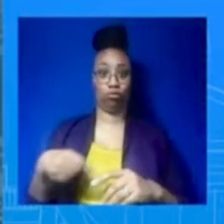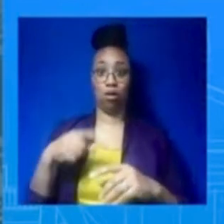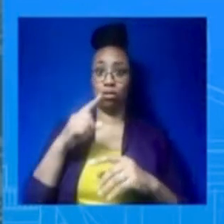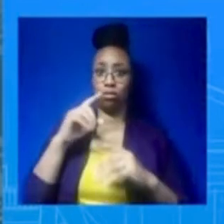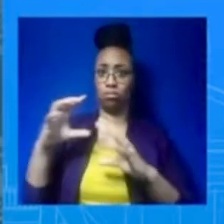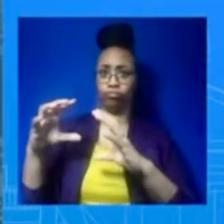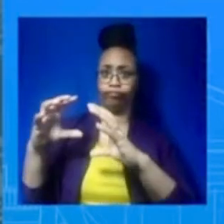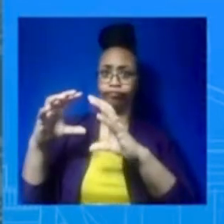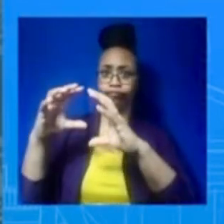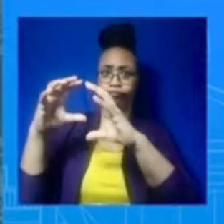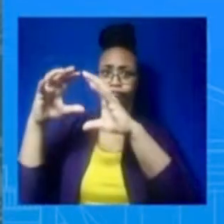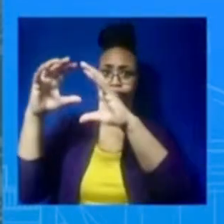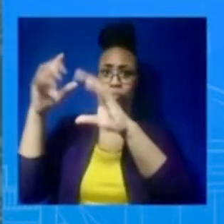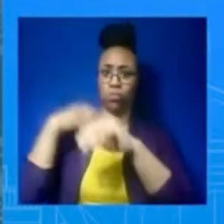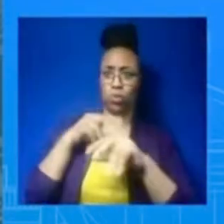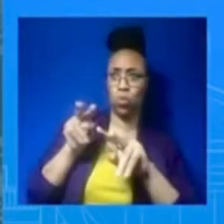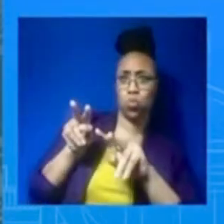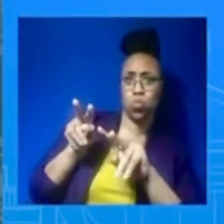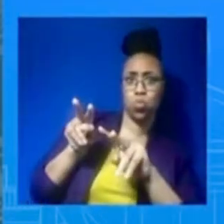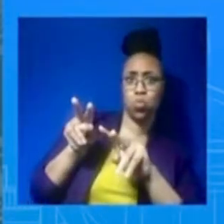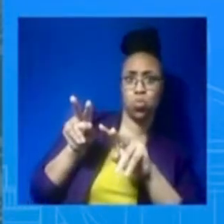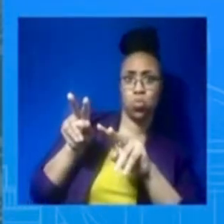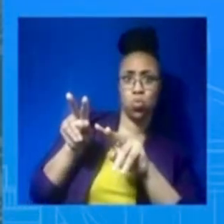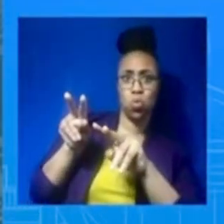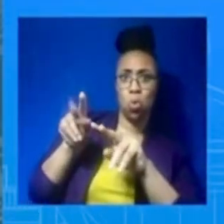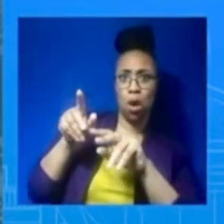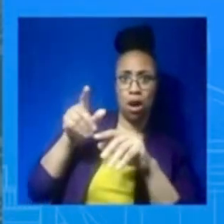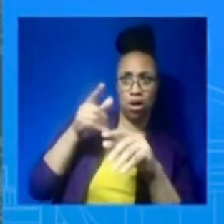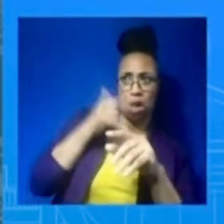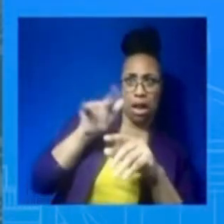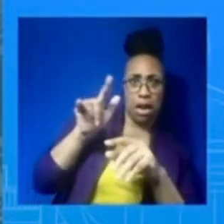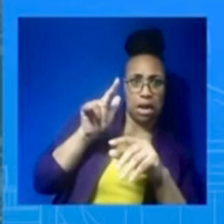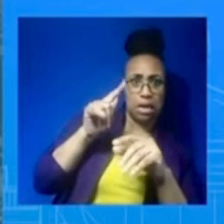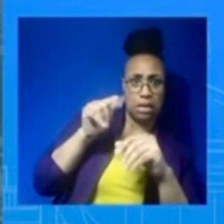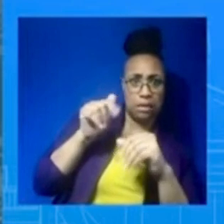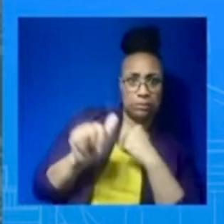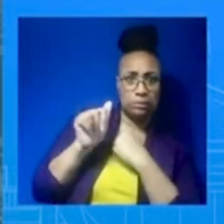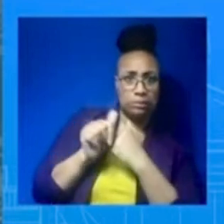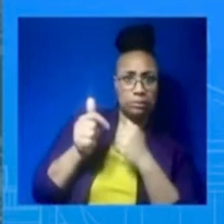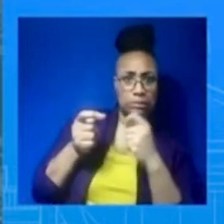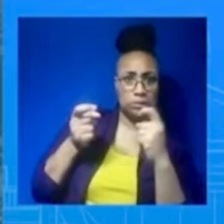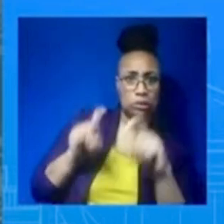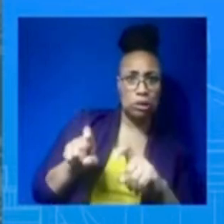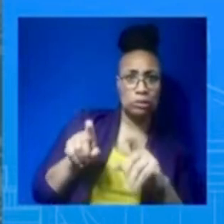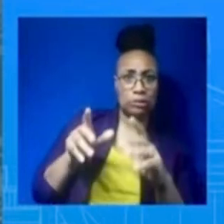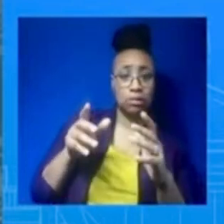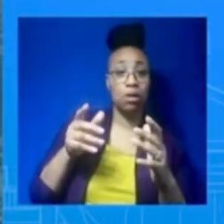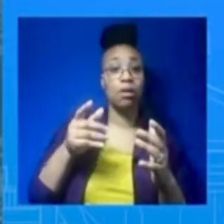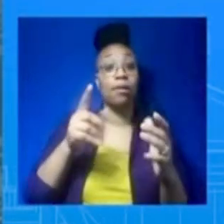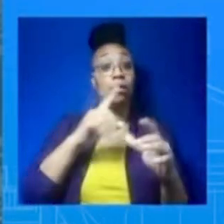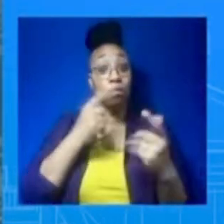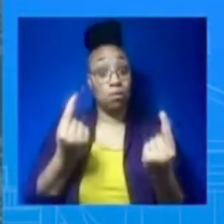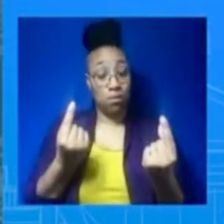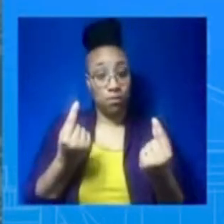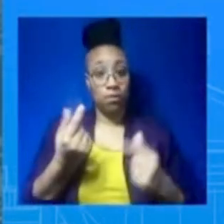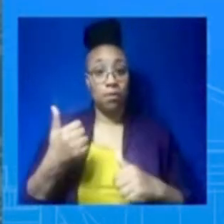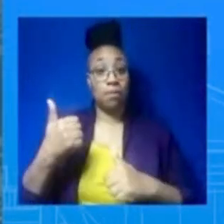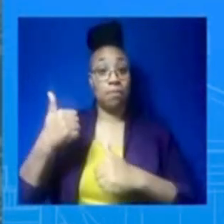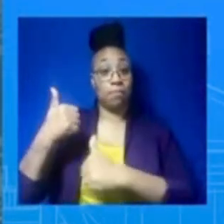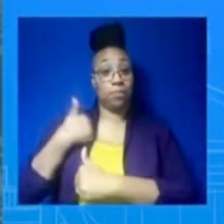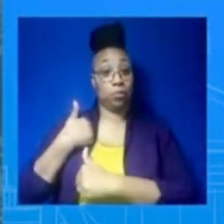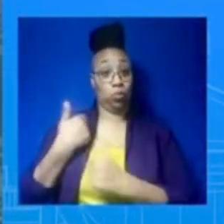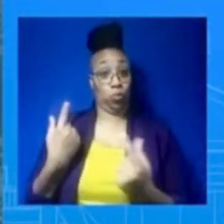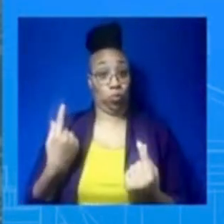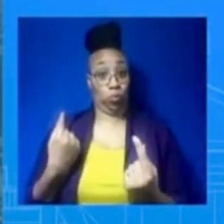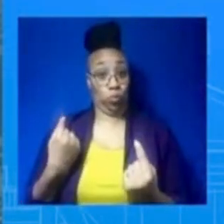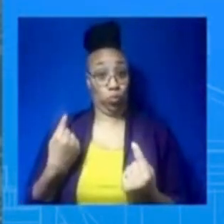parameters to see more, and of course they're finding more. And you've got these three, and they're unidentified,